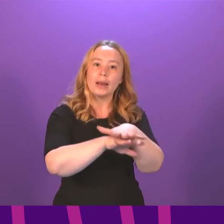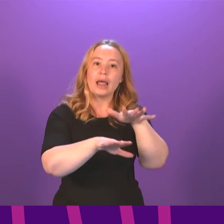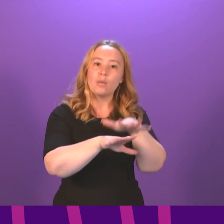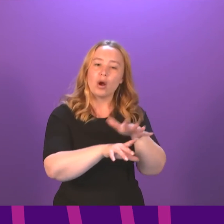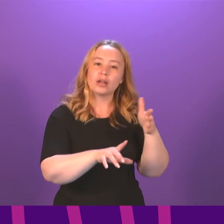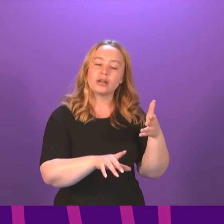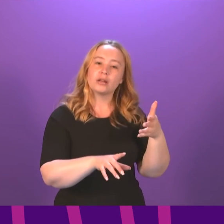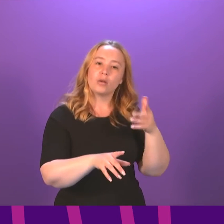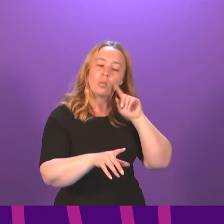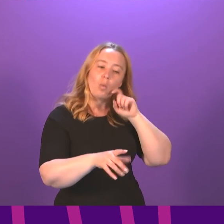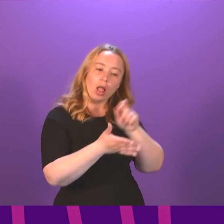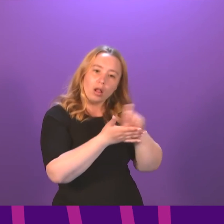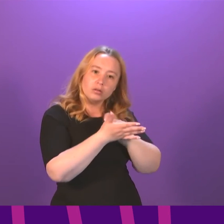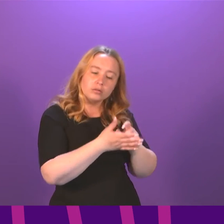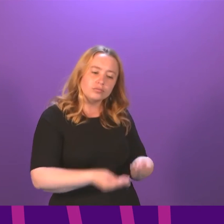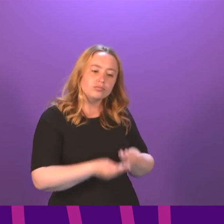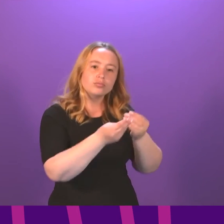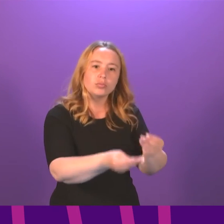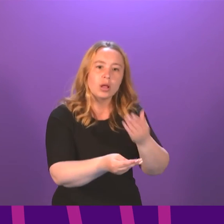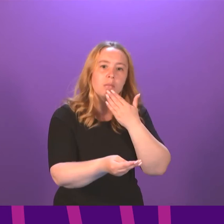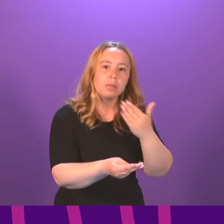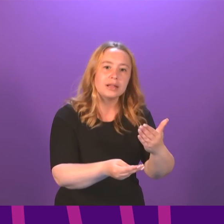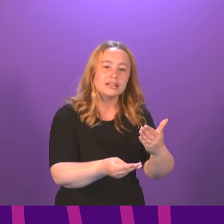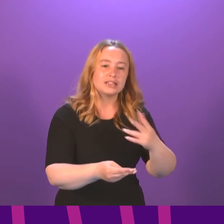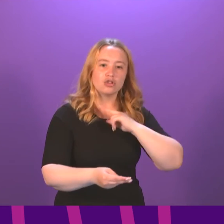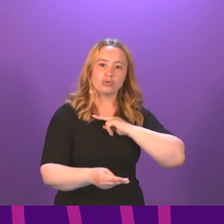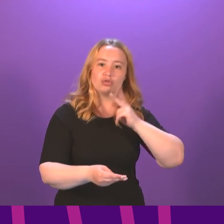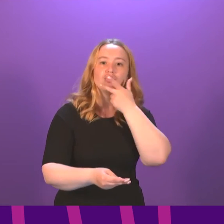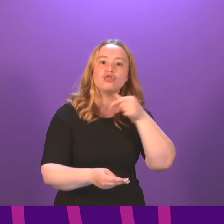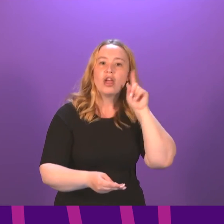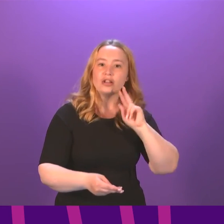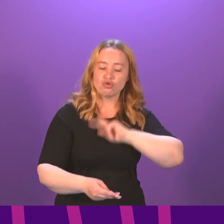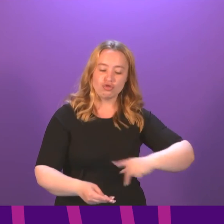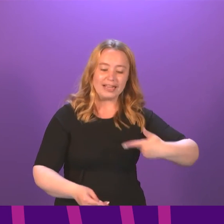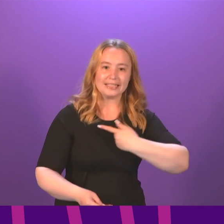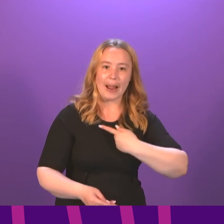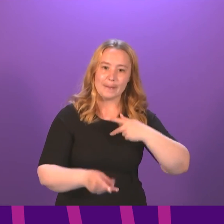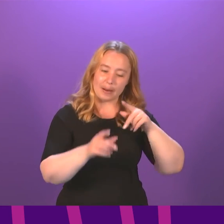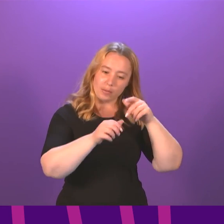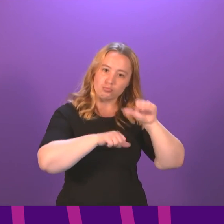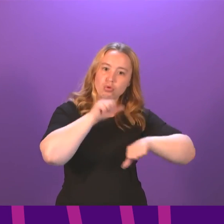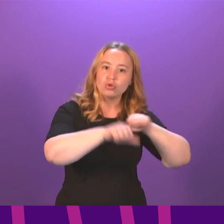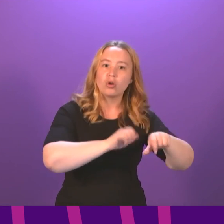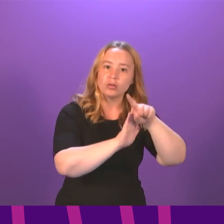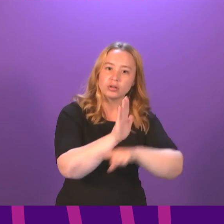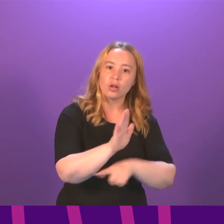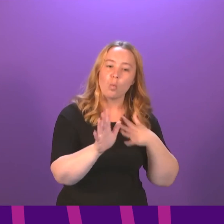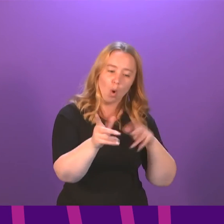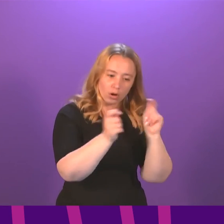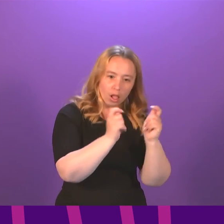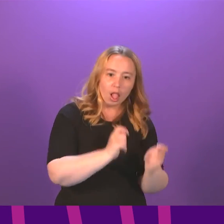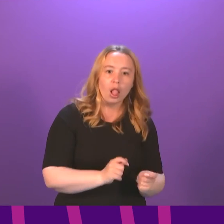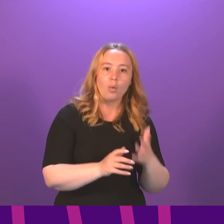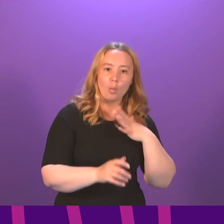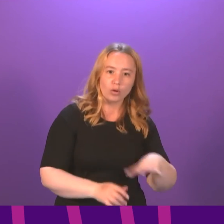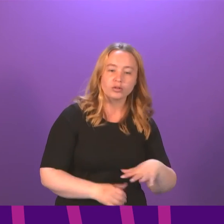to ask them to review and update the gender reassignment protocol. Julian Mackay. I thank the First Minister for that